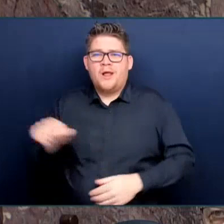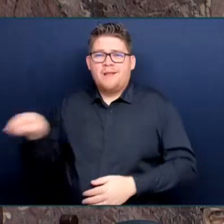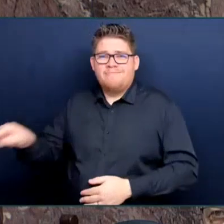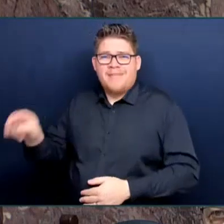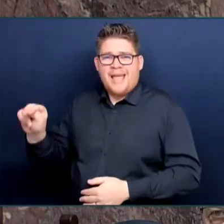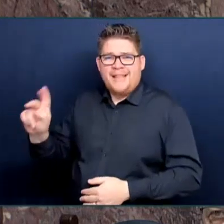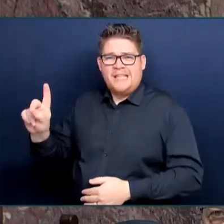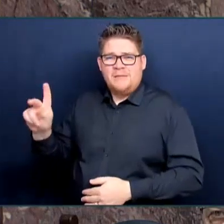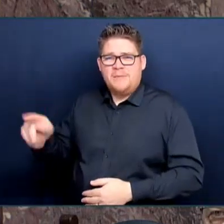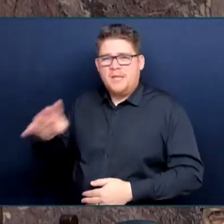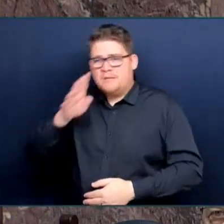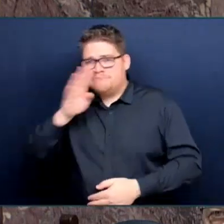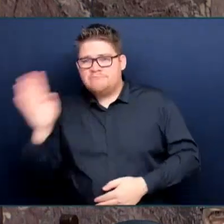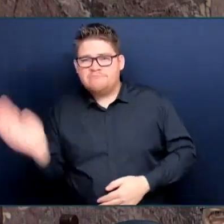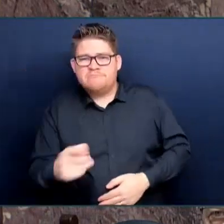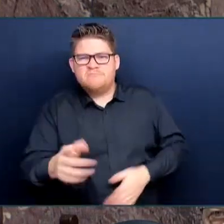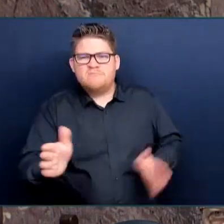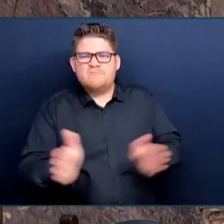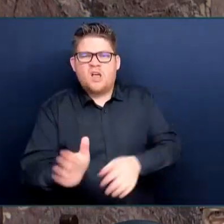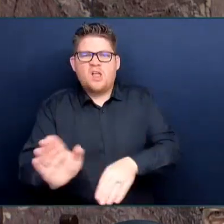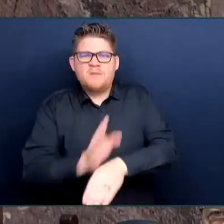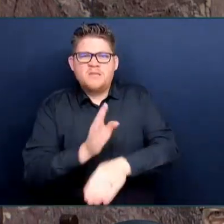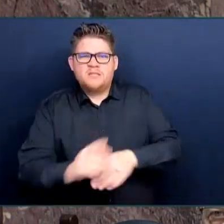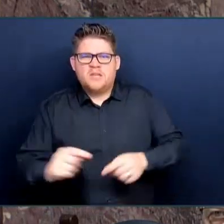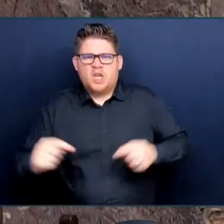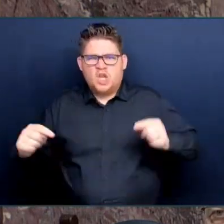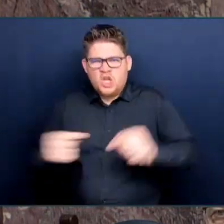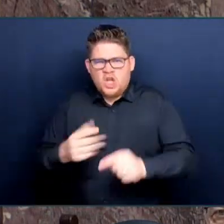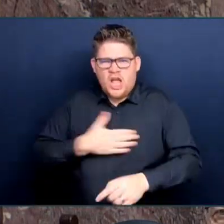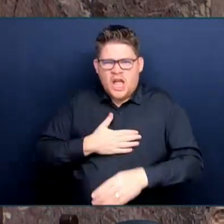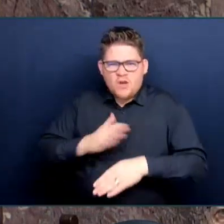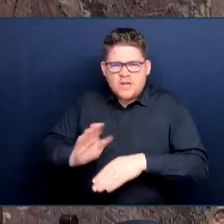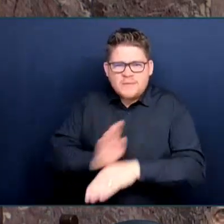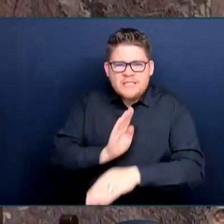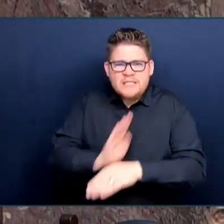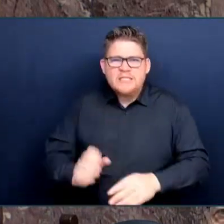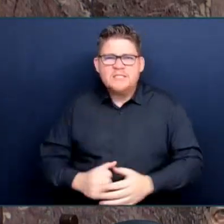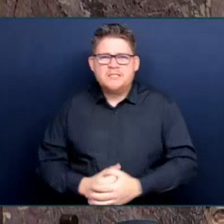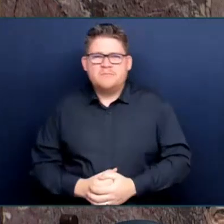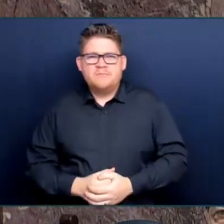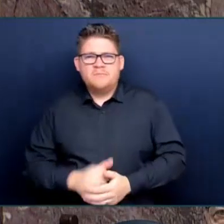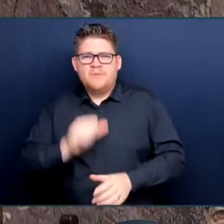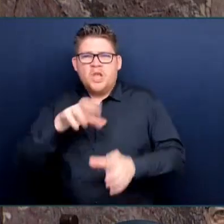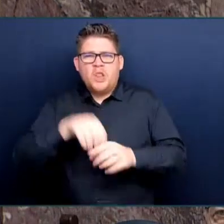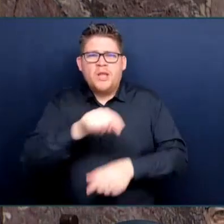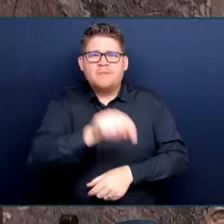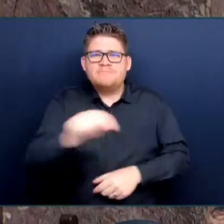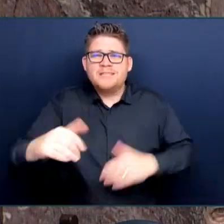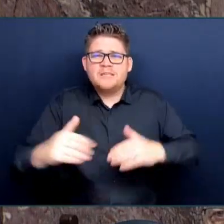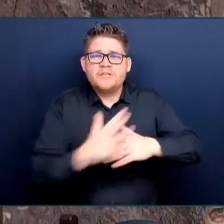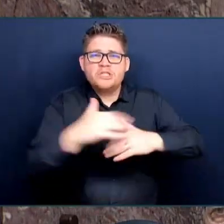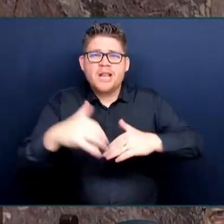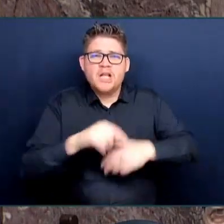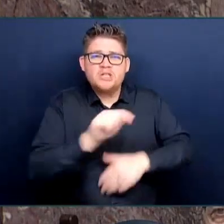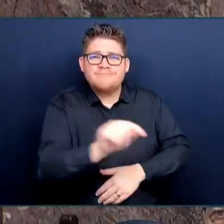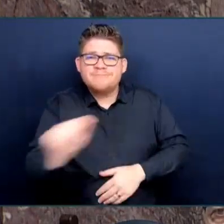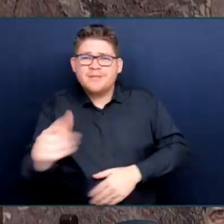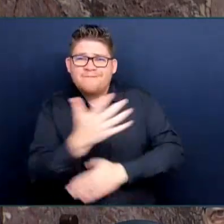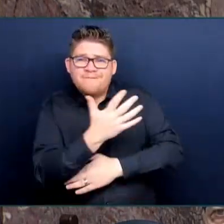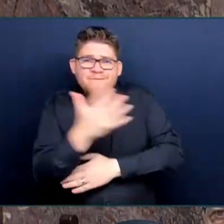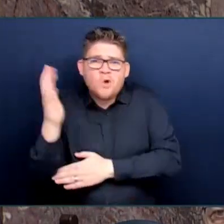businesses like mine. And that includes First Nations forestry operations. It's time for them to prioritize our